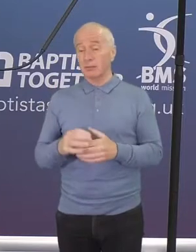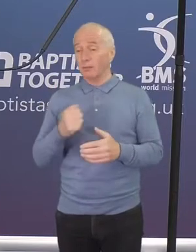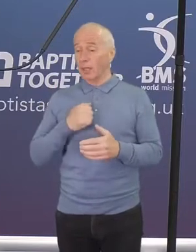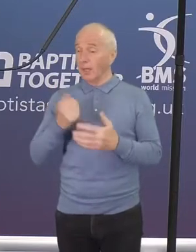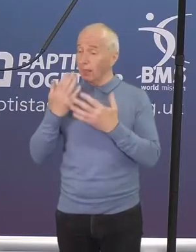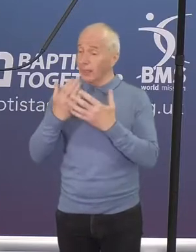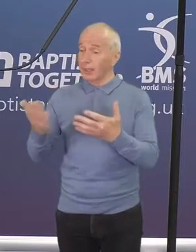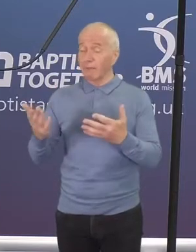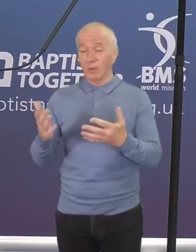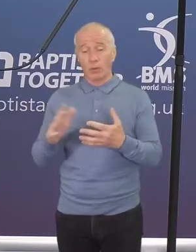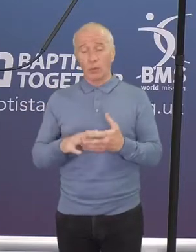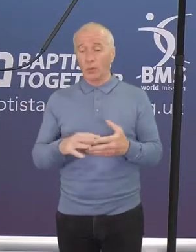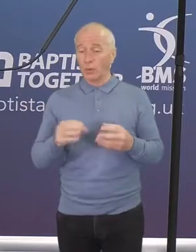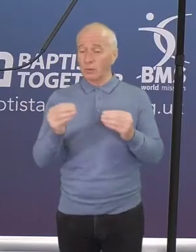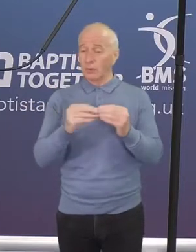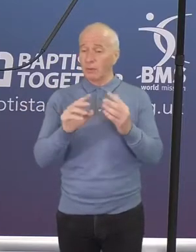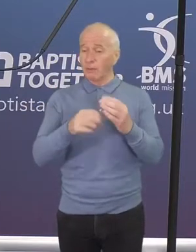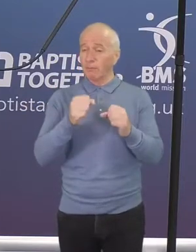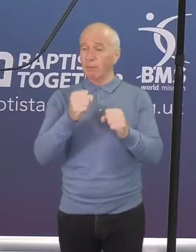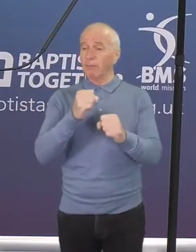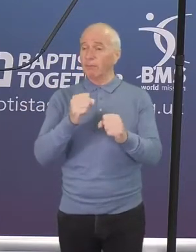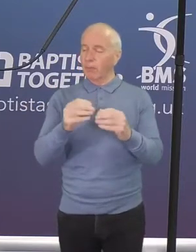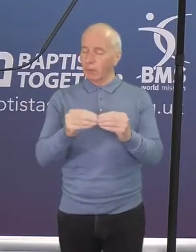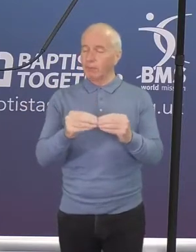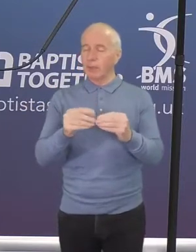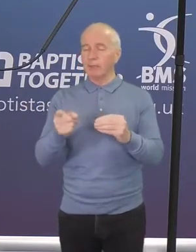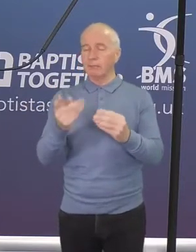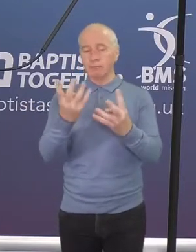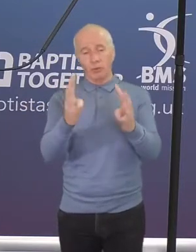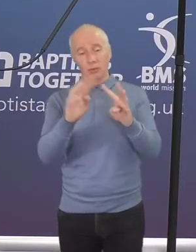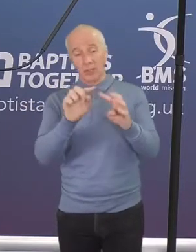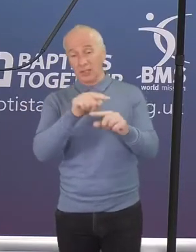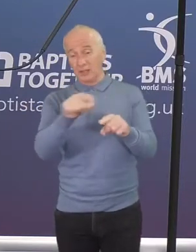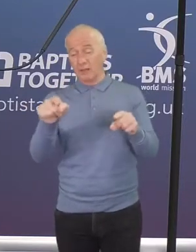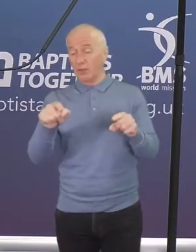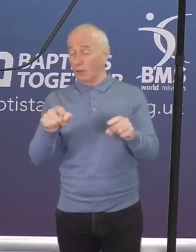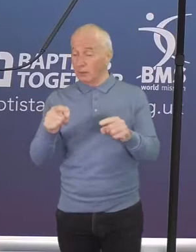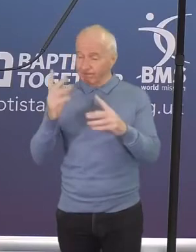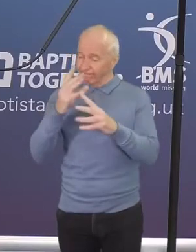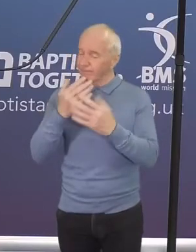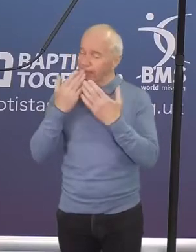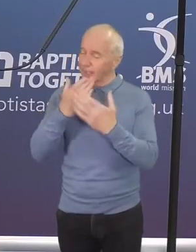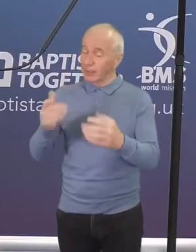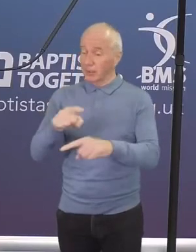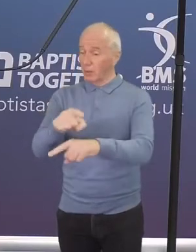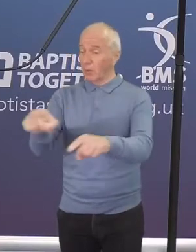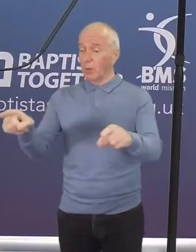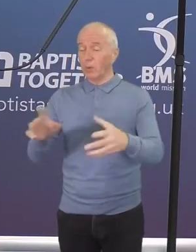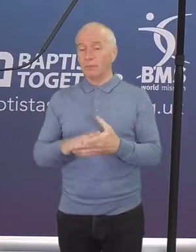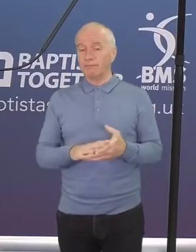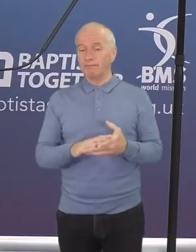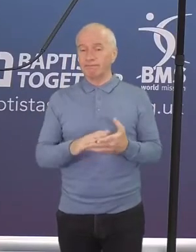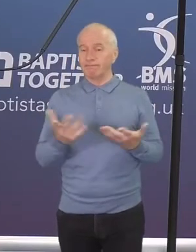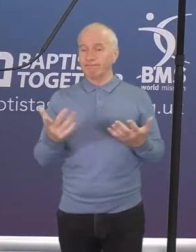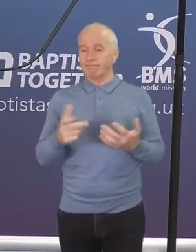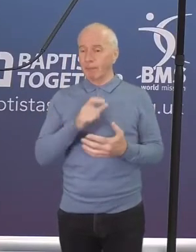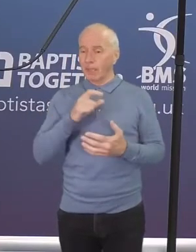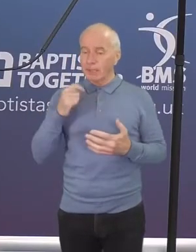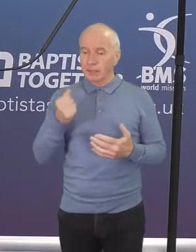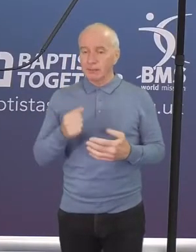thanks on behalf of all the Bugbee trustees to everyone who's been playing their role. That includes ministers,